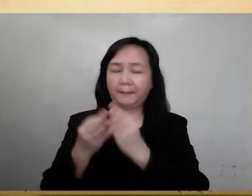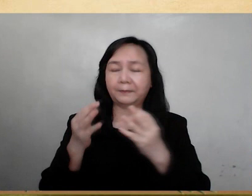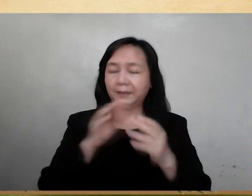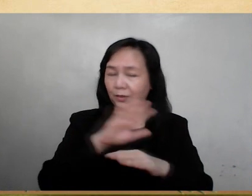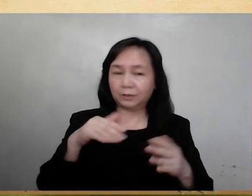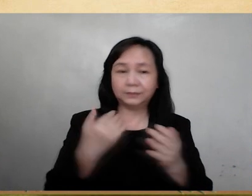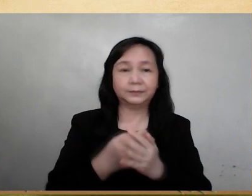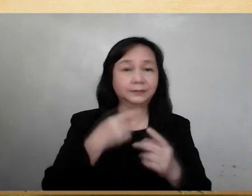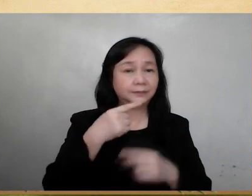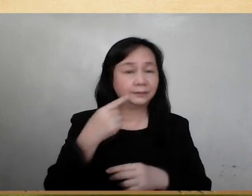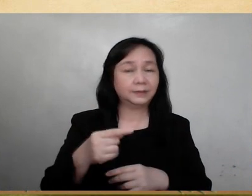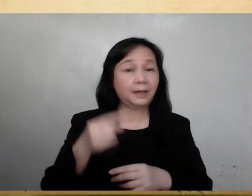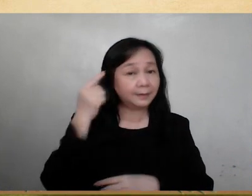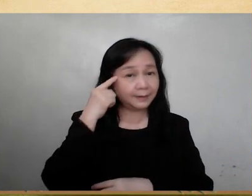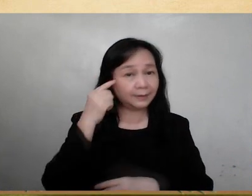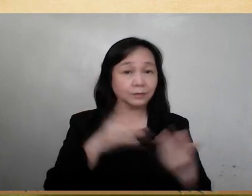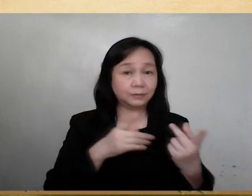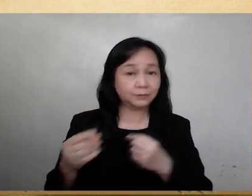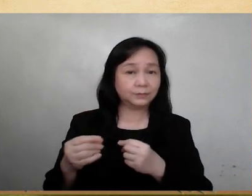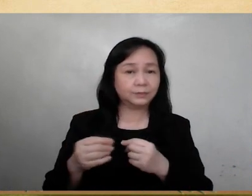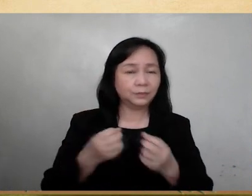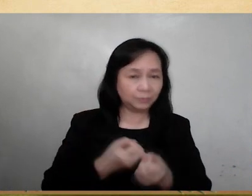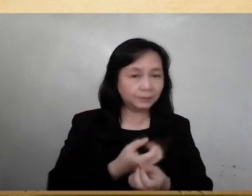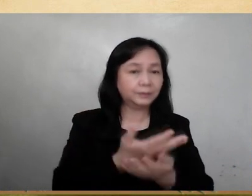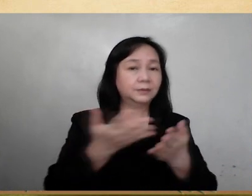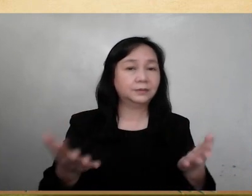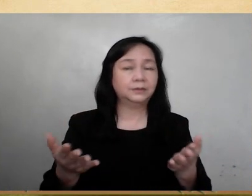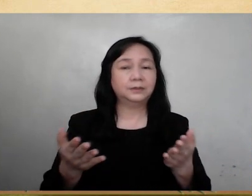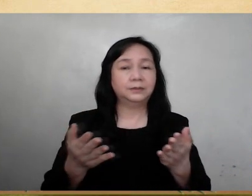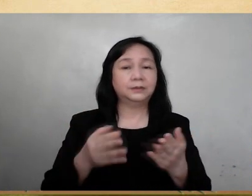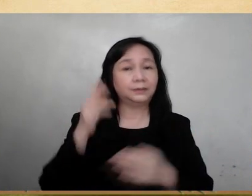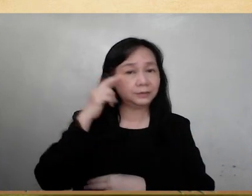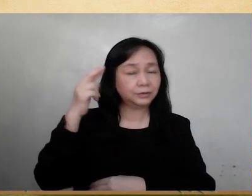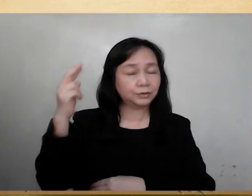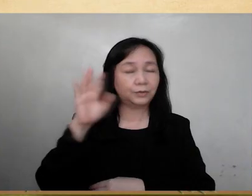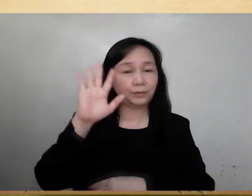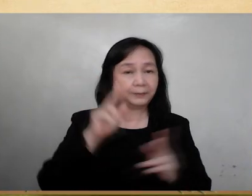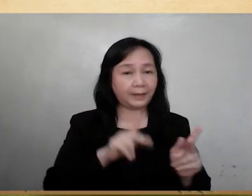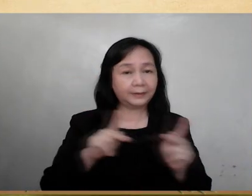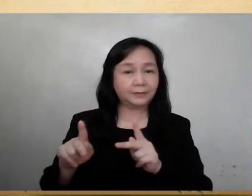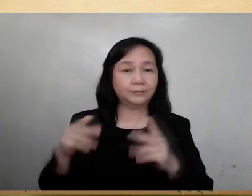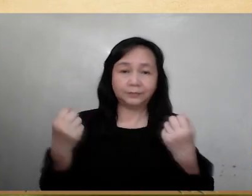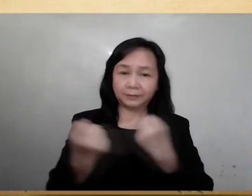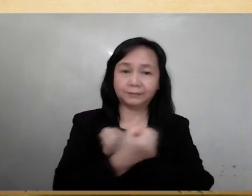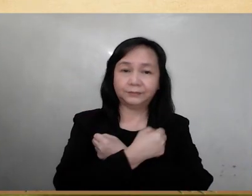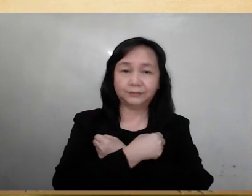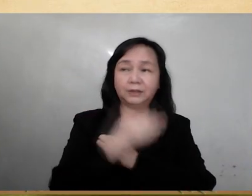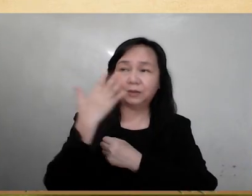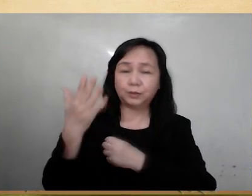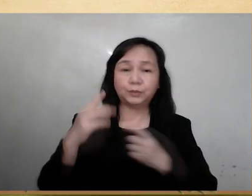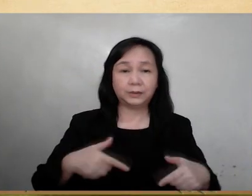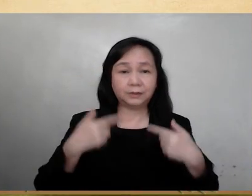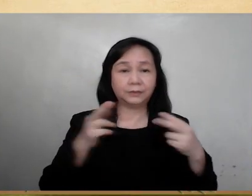May everything we say, think, or do contribute to the realization of your plan of love. you